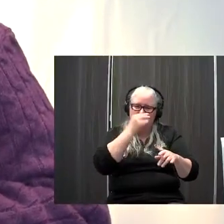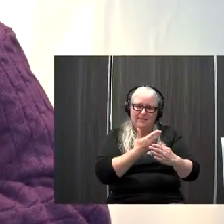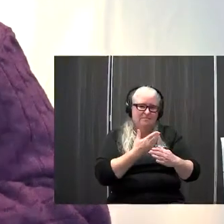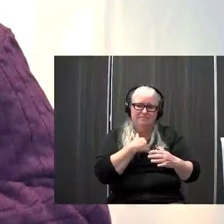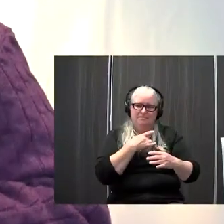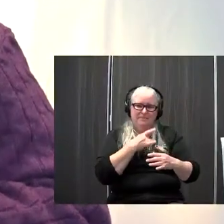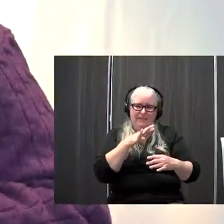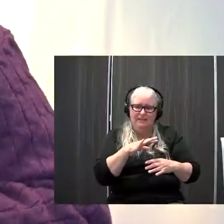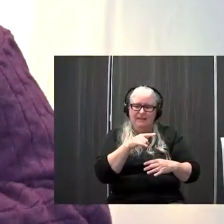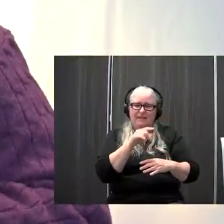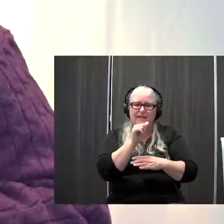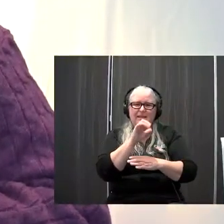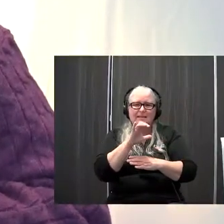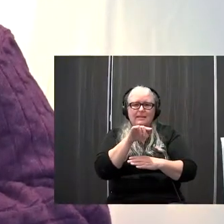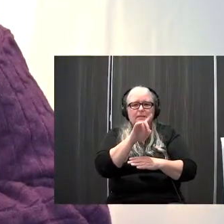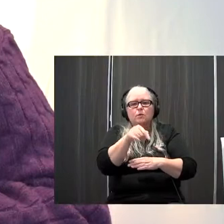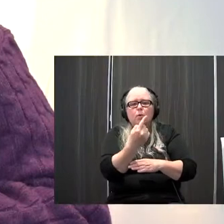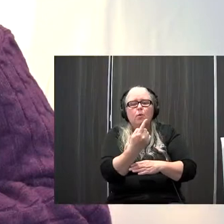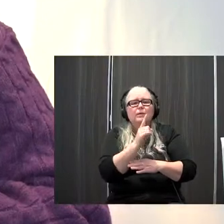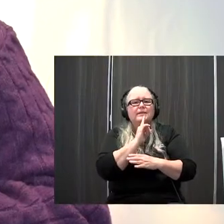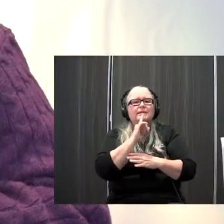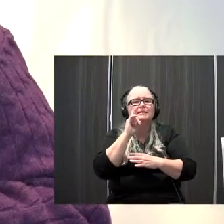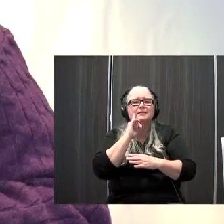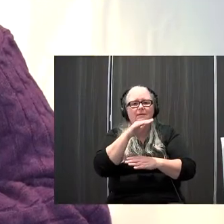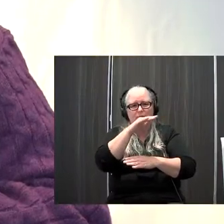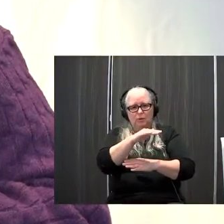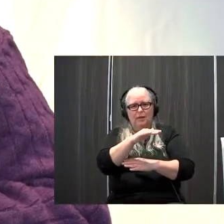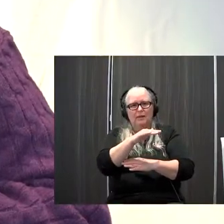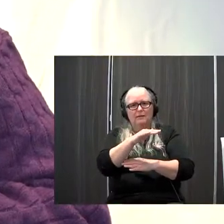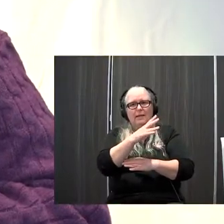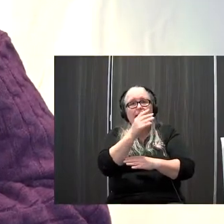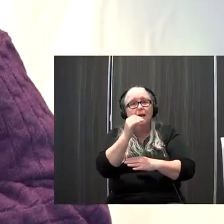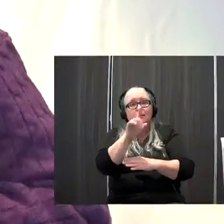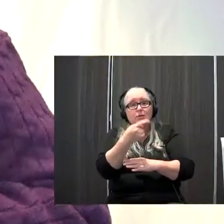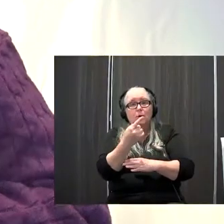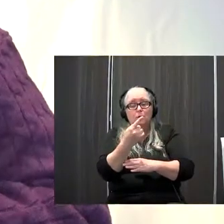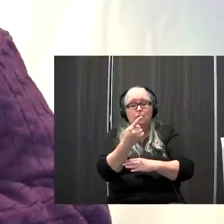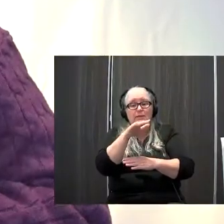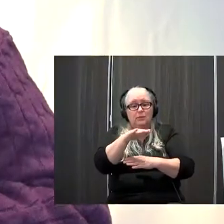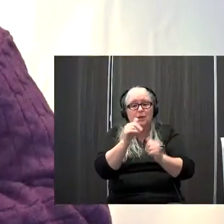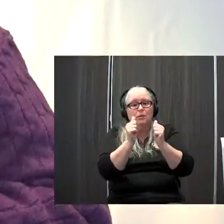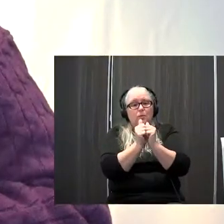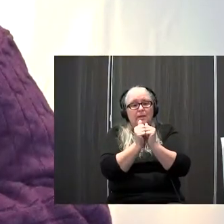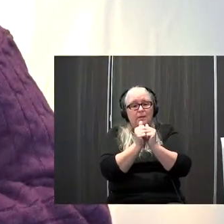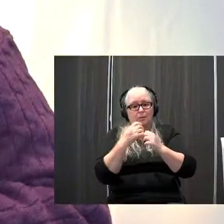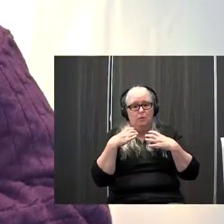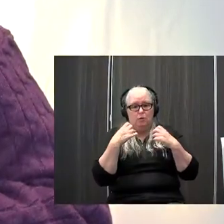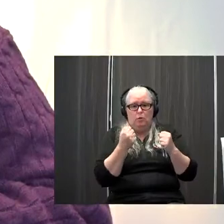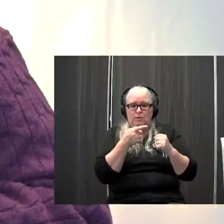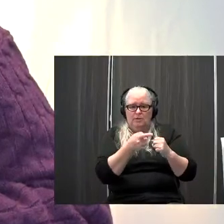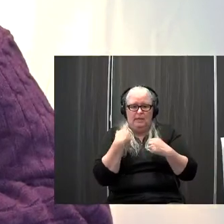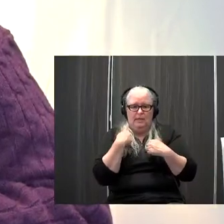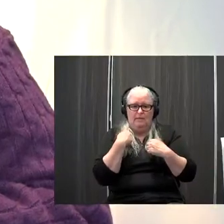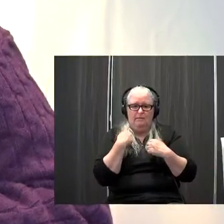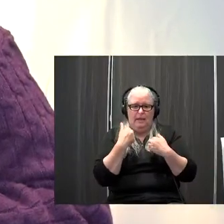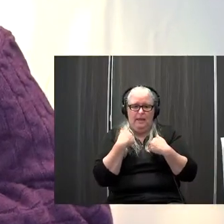is the only deaf child and and probably the only child with charge they have had but they've tried this and